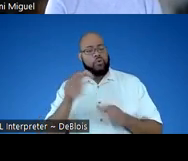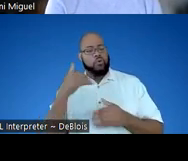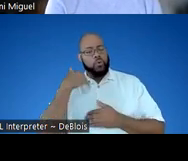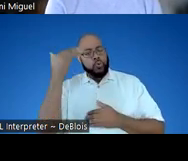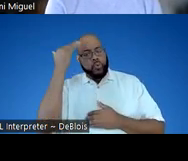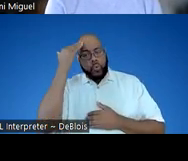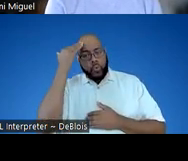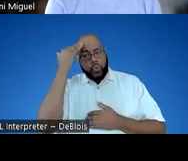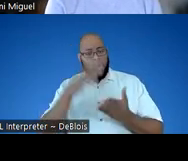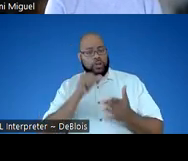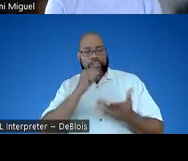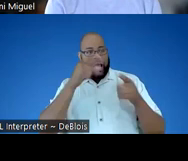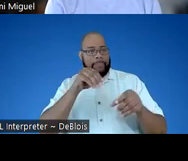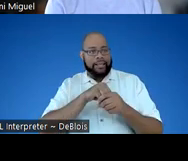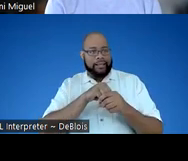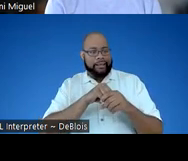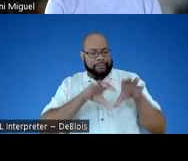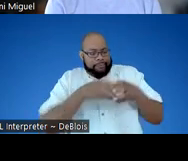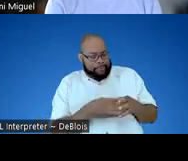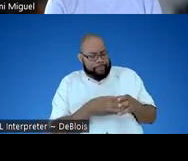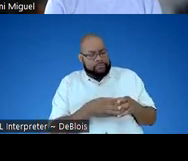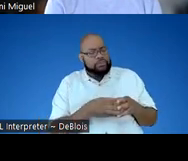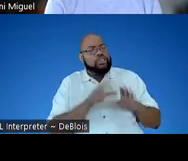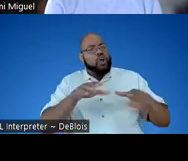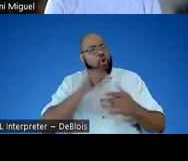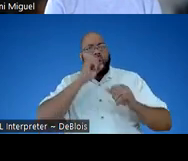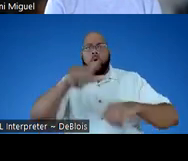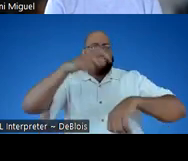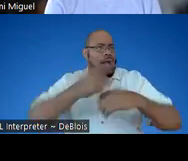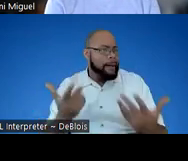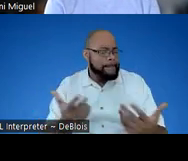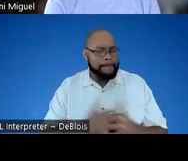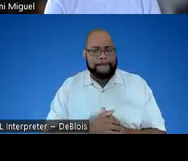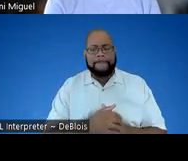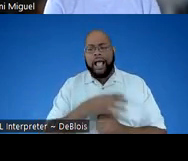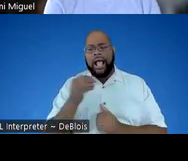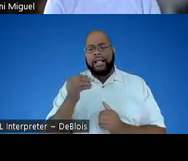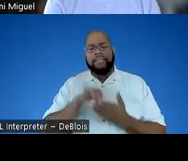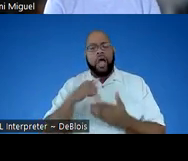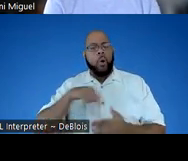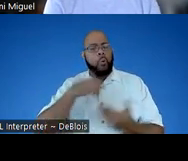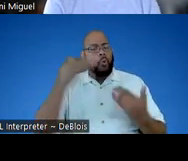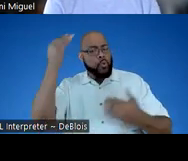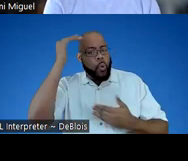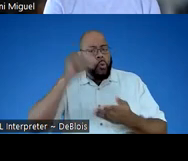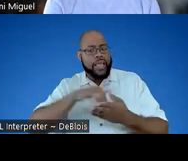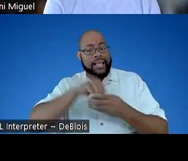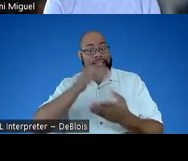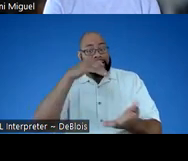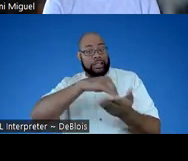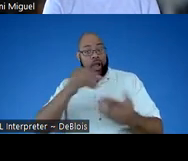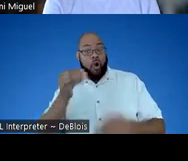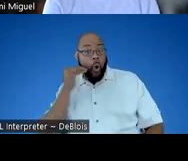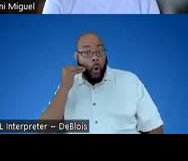learning doesn't happen in a vacuum, right? Children are learning all the time. Um, and that we know that in centers and